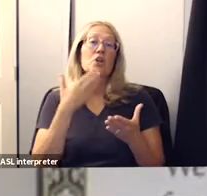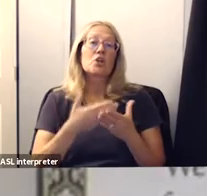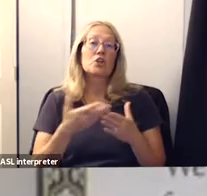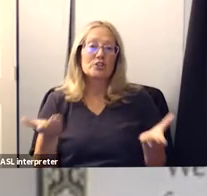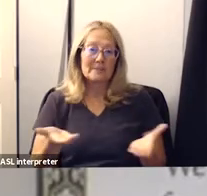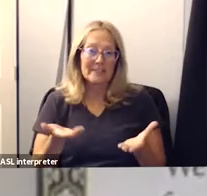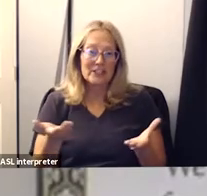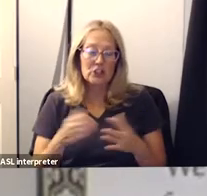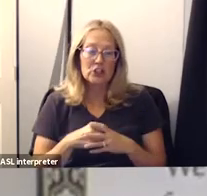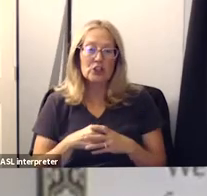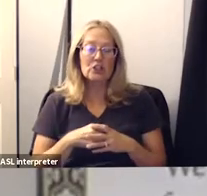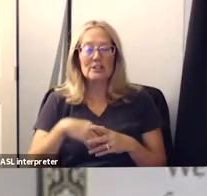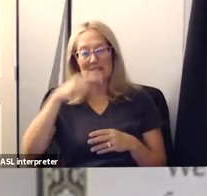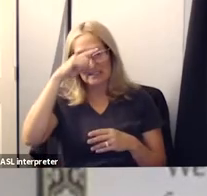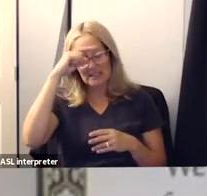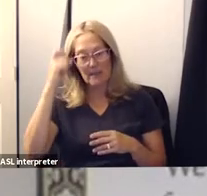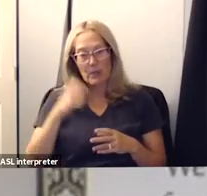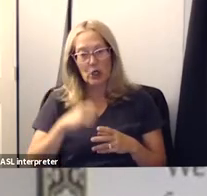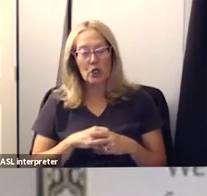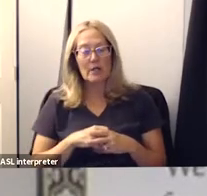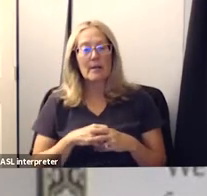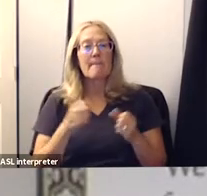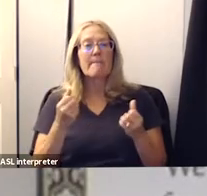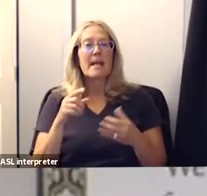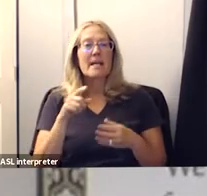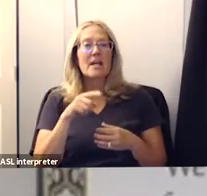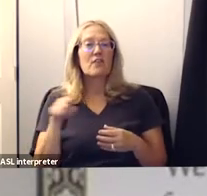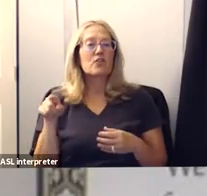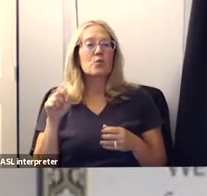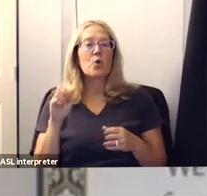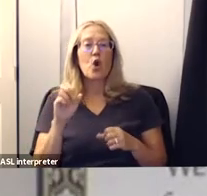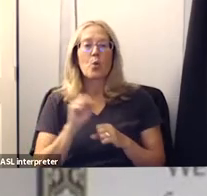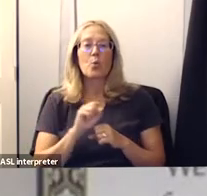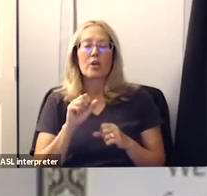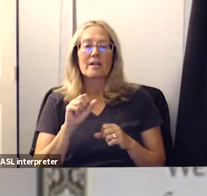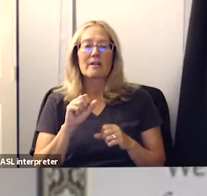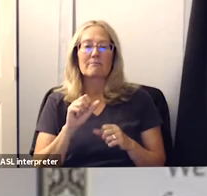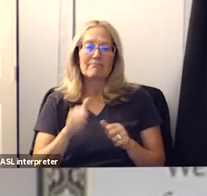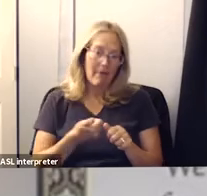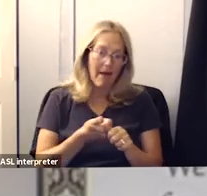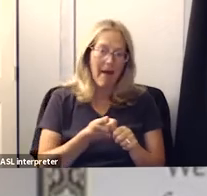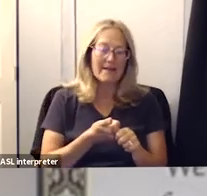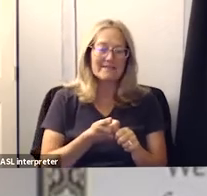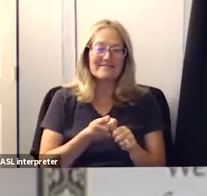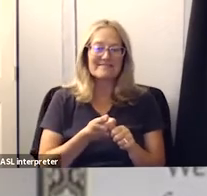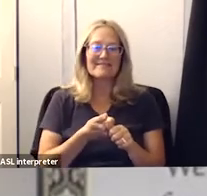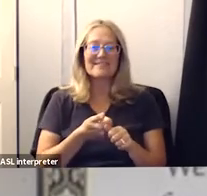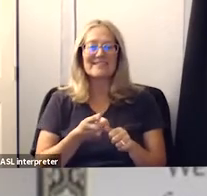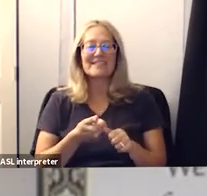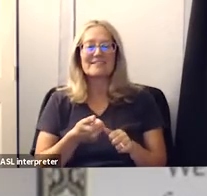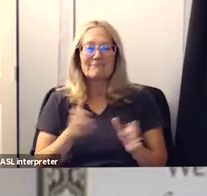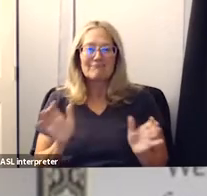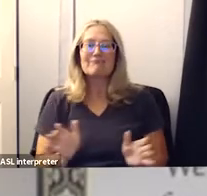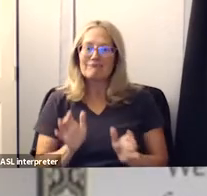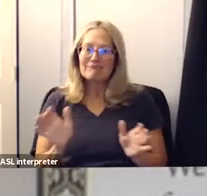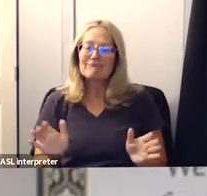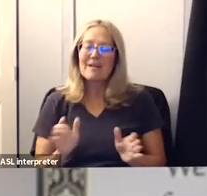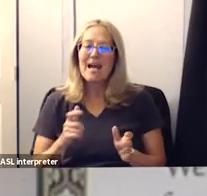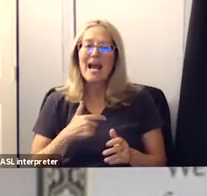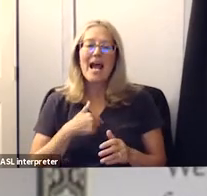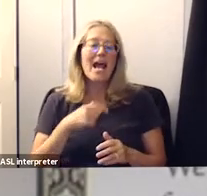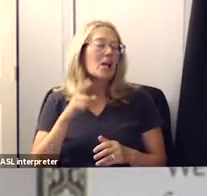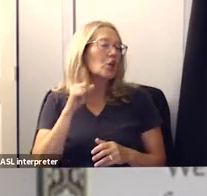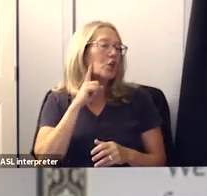um with summer and i know that many of you are working hard behind the scenes and and such i also i heard